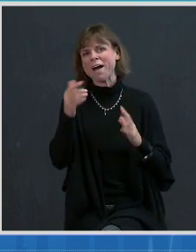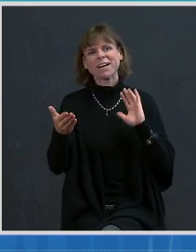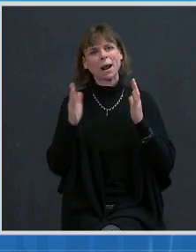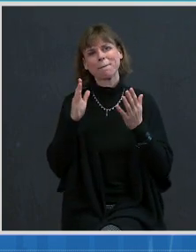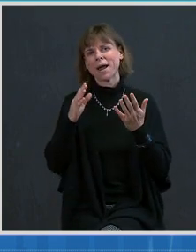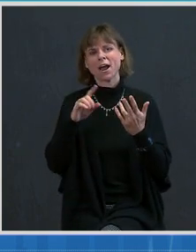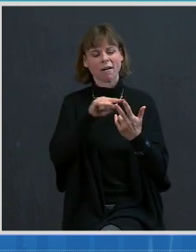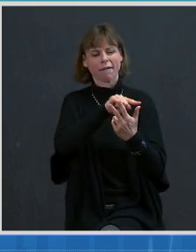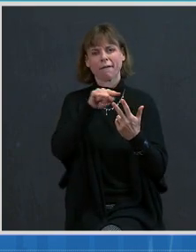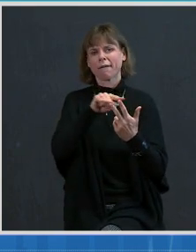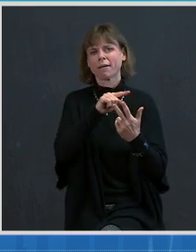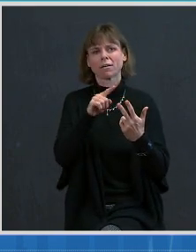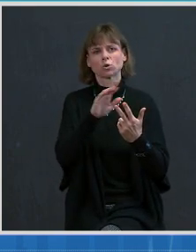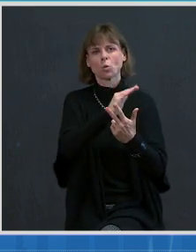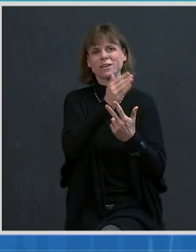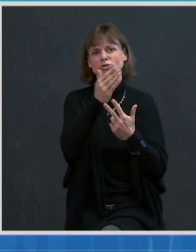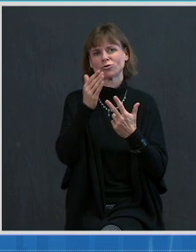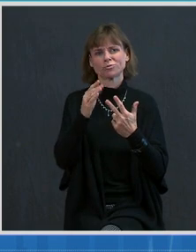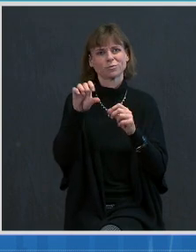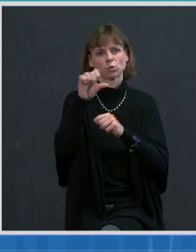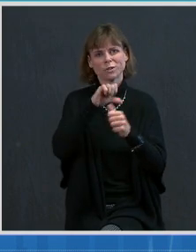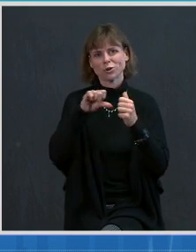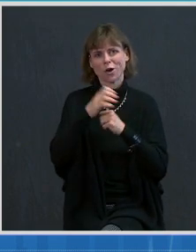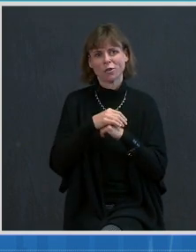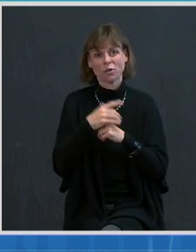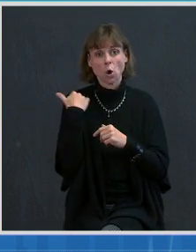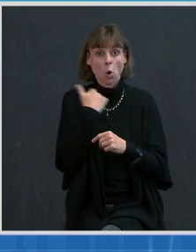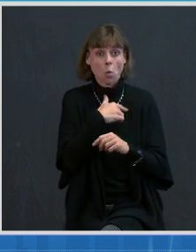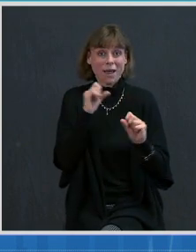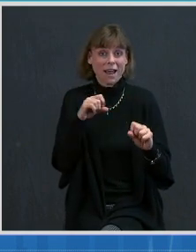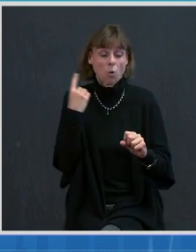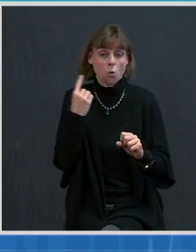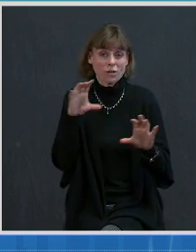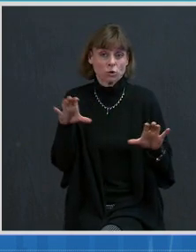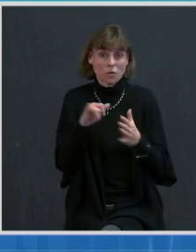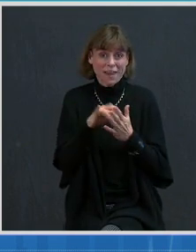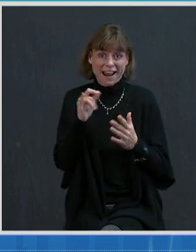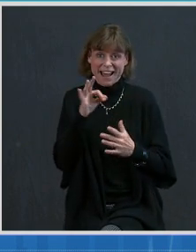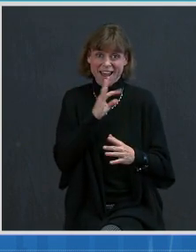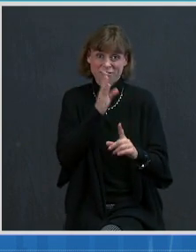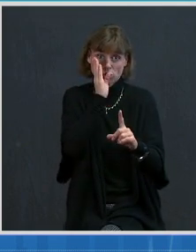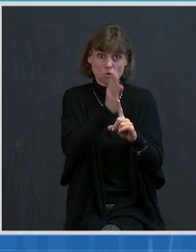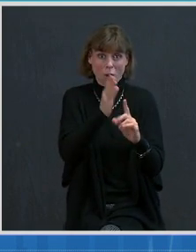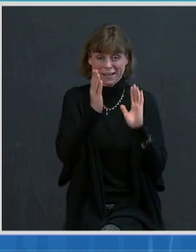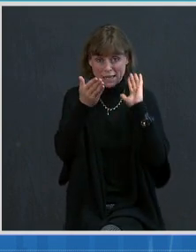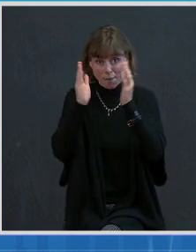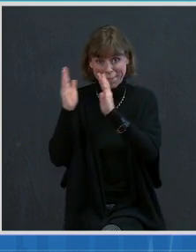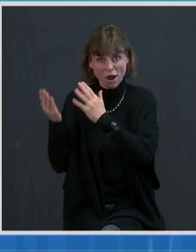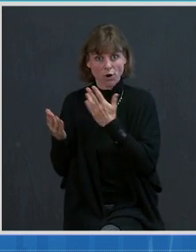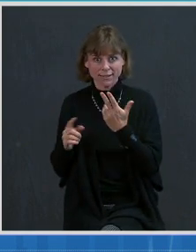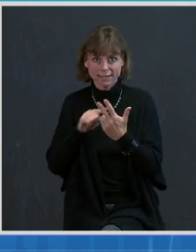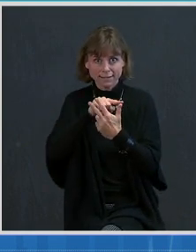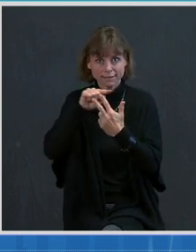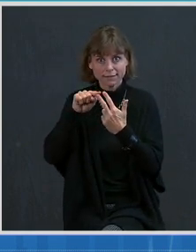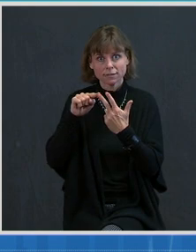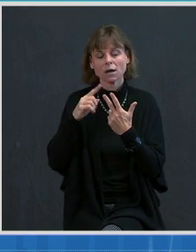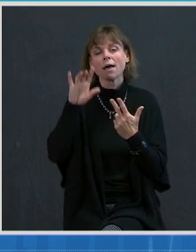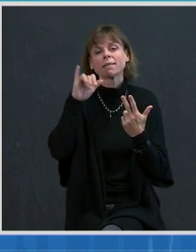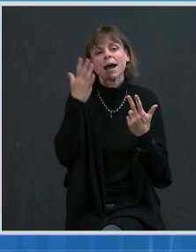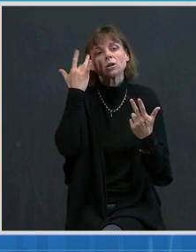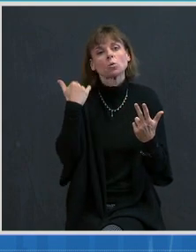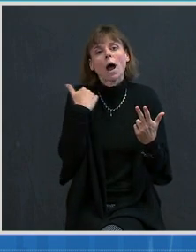only way you could effectively do that would be in head-to-head comparisons. So that's the reason why you'll hear all of us always say